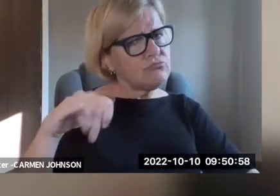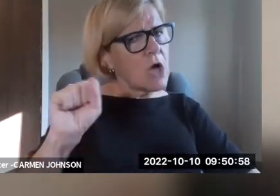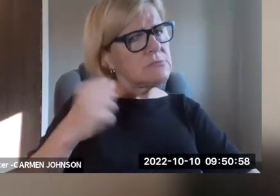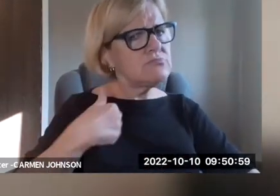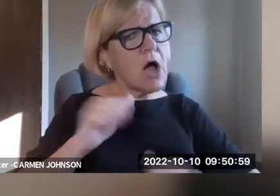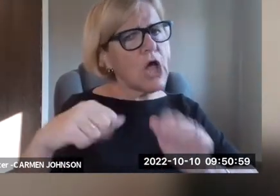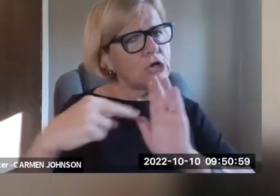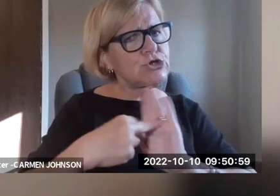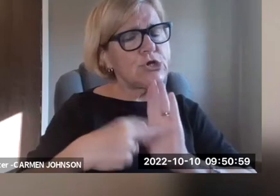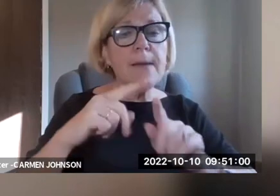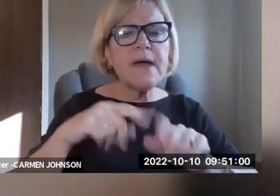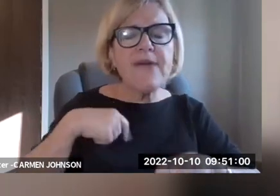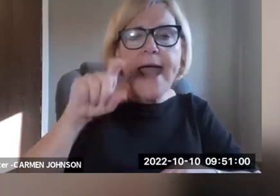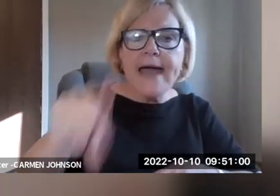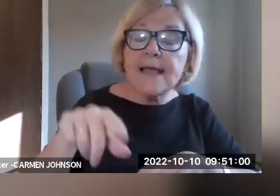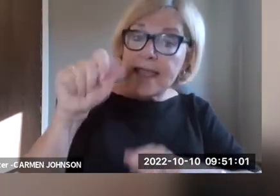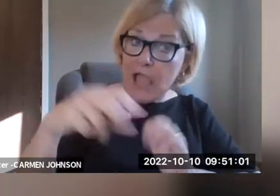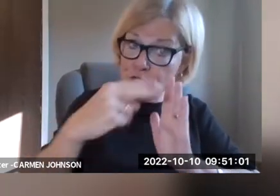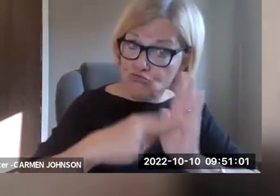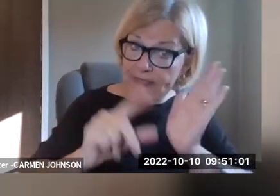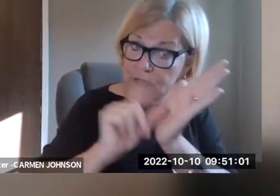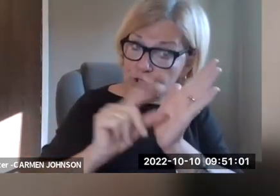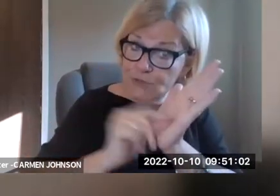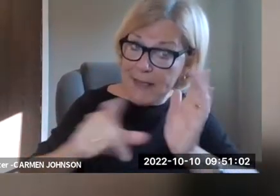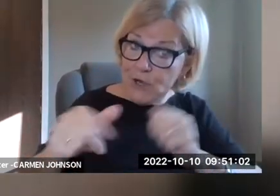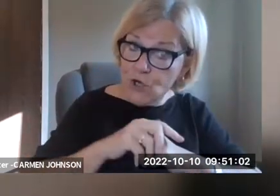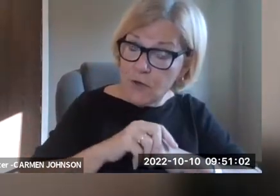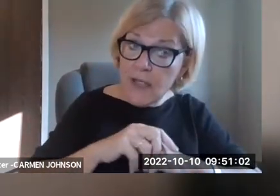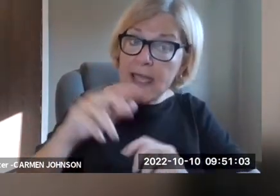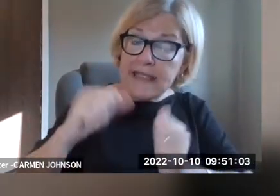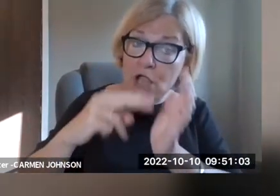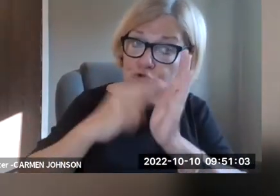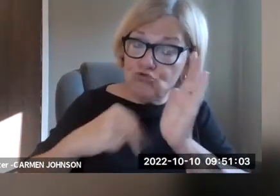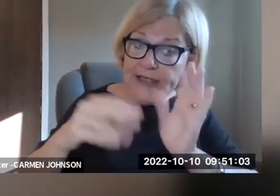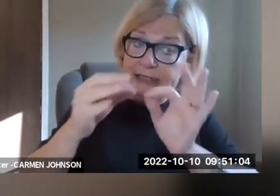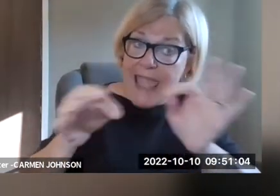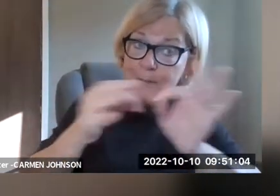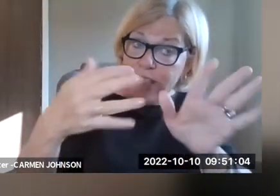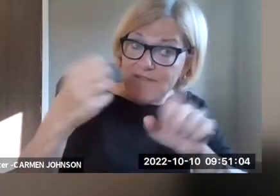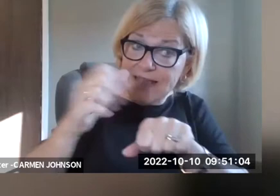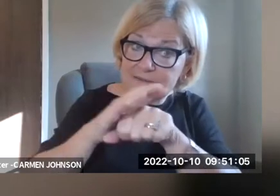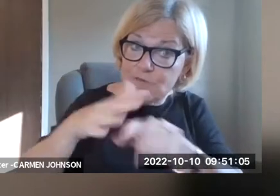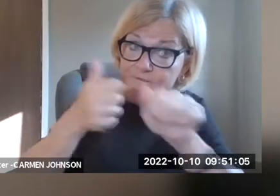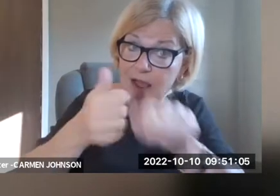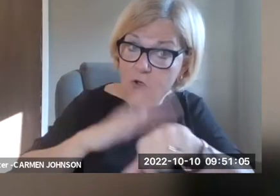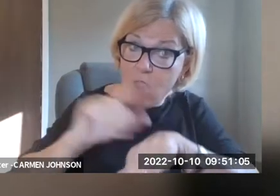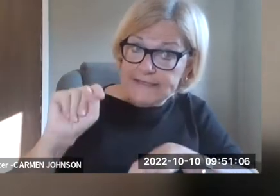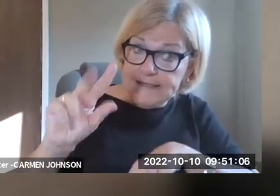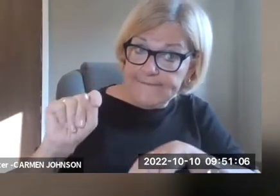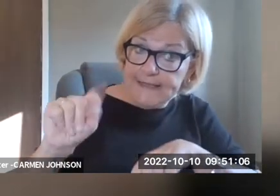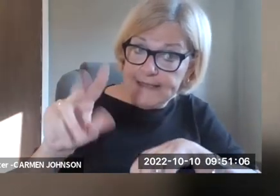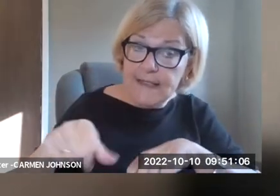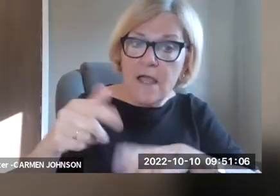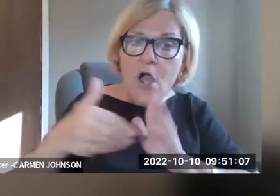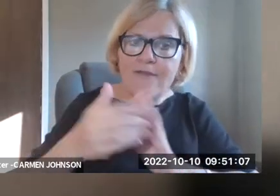to ever, we'd say, you know, can you read? And they generally speaking said, oh yeah, I can read. But when I said, well, can you read